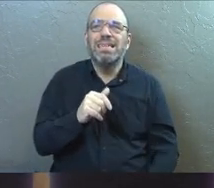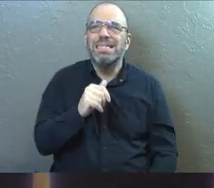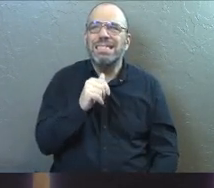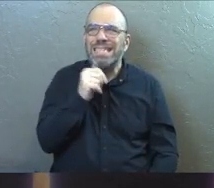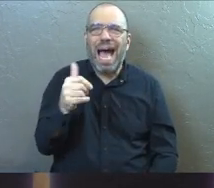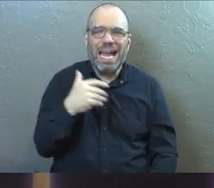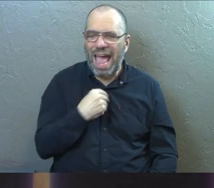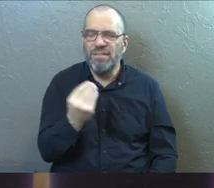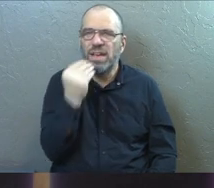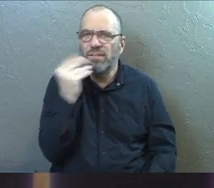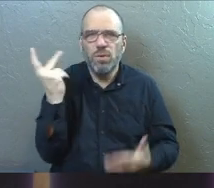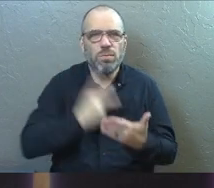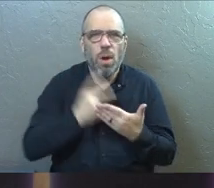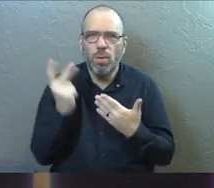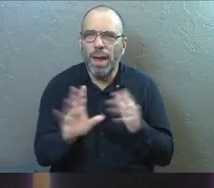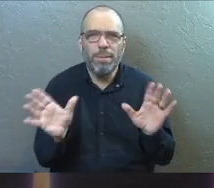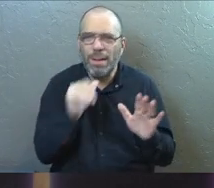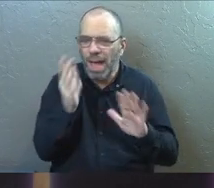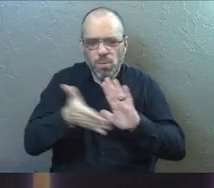running a food program.